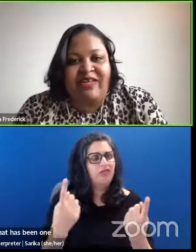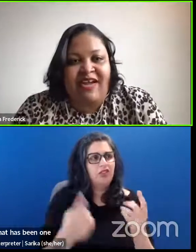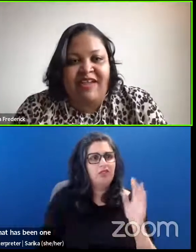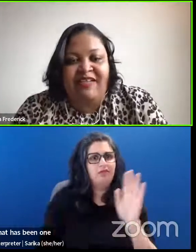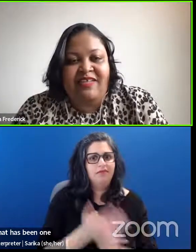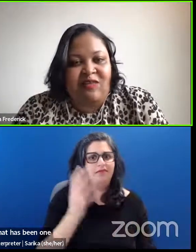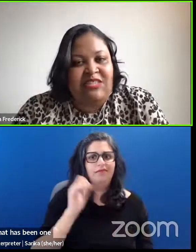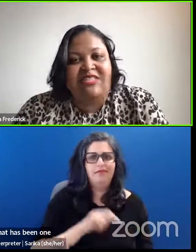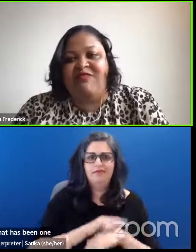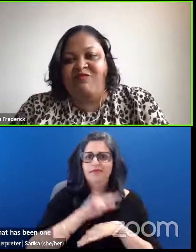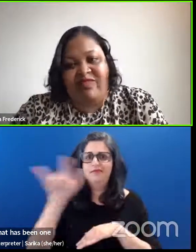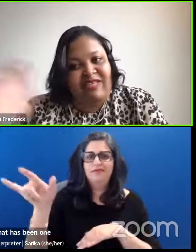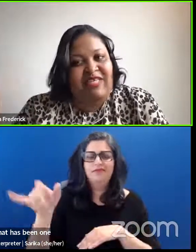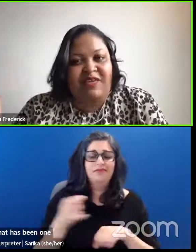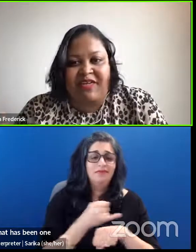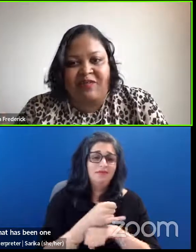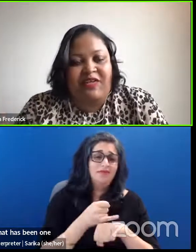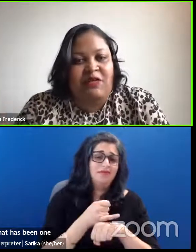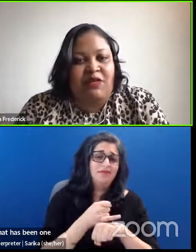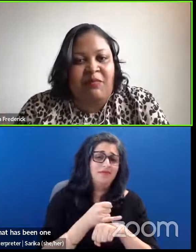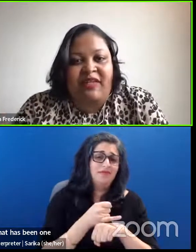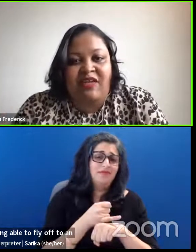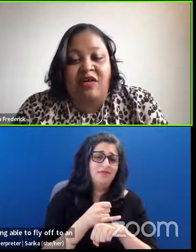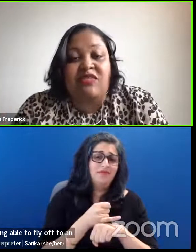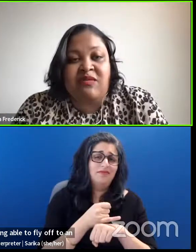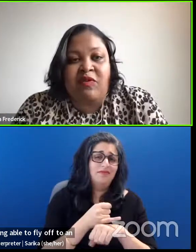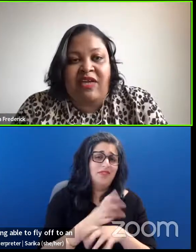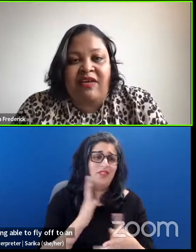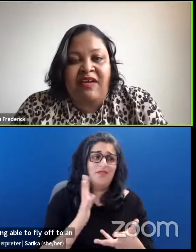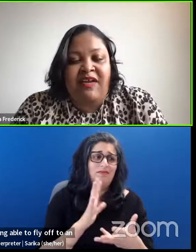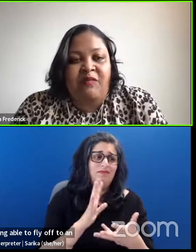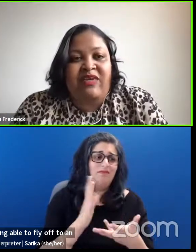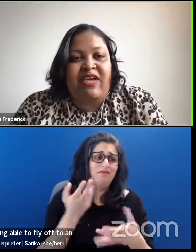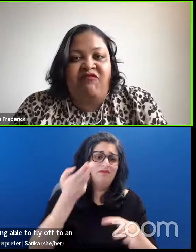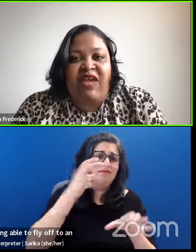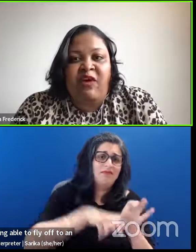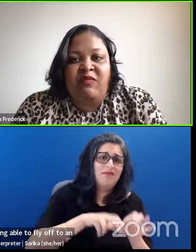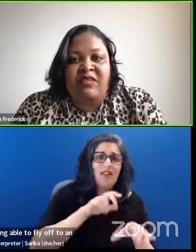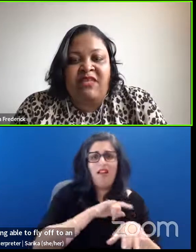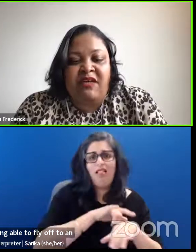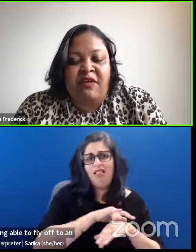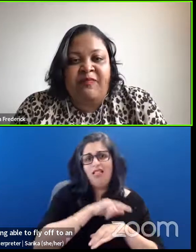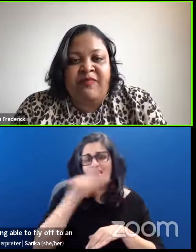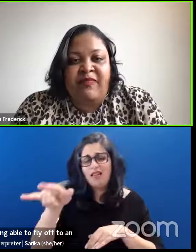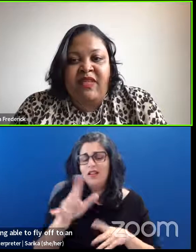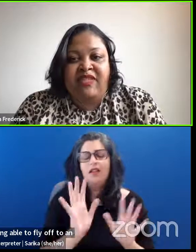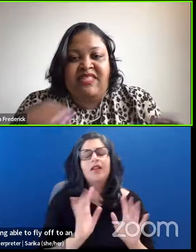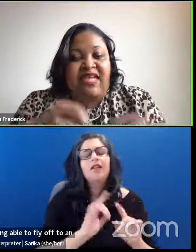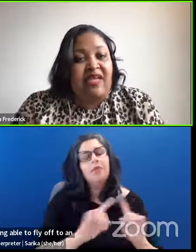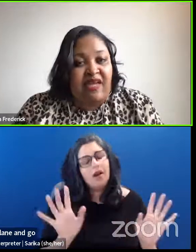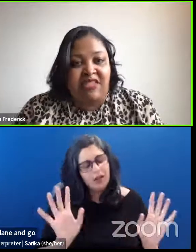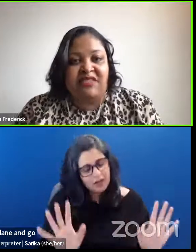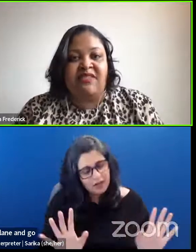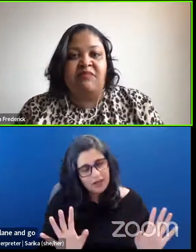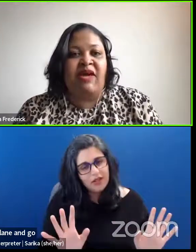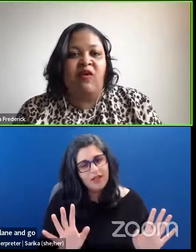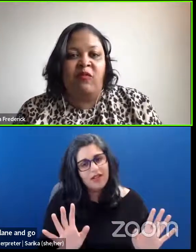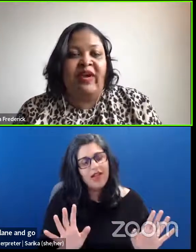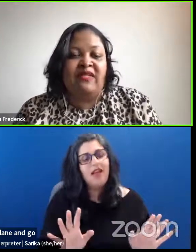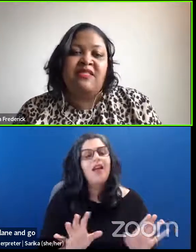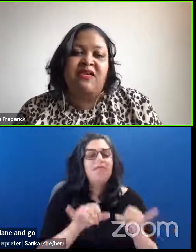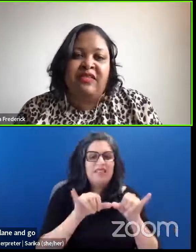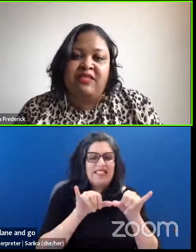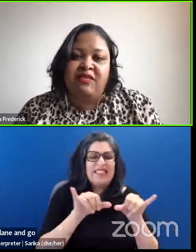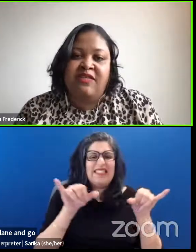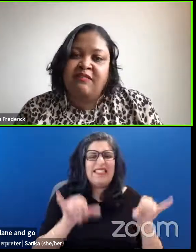to an Island or just get up, you know, get on a plane and go somewhere. But I found staycations in my